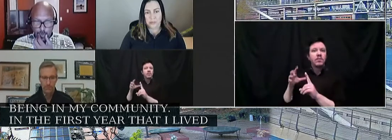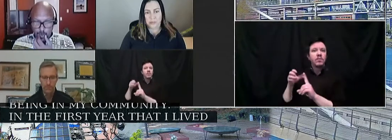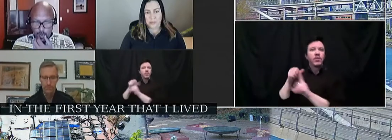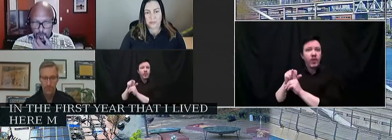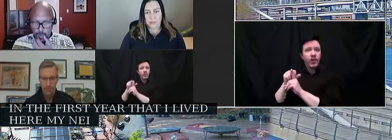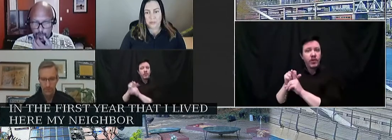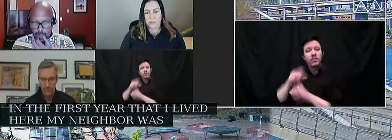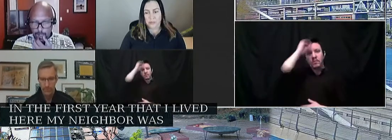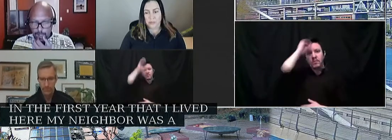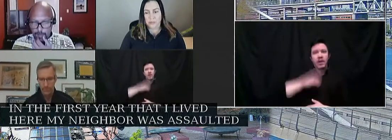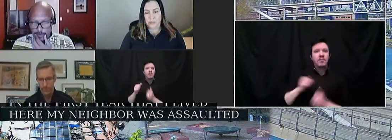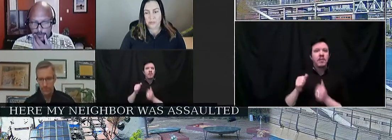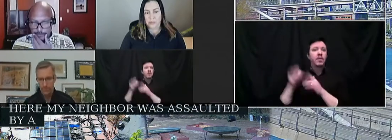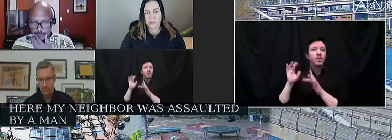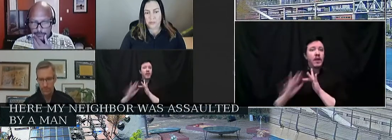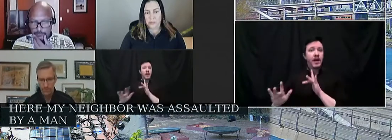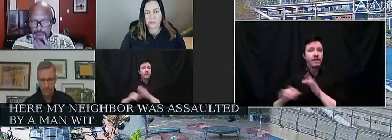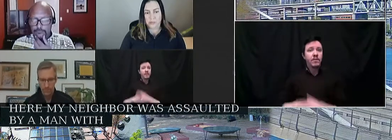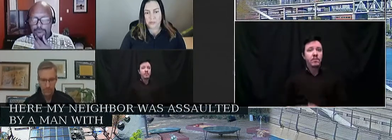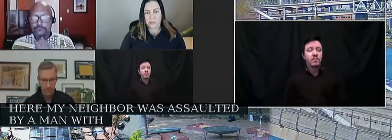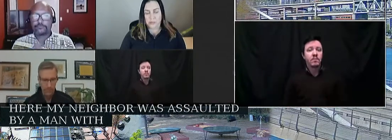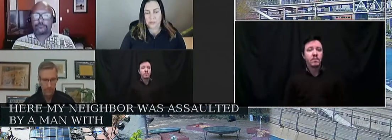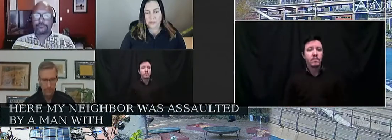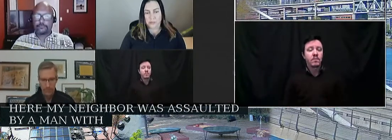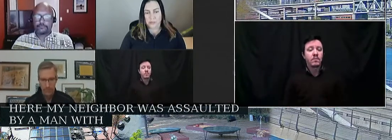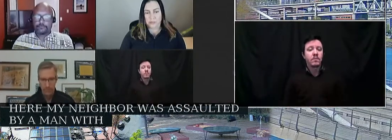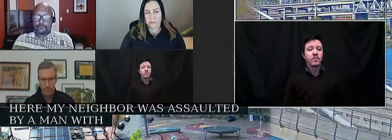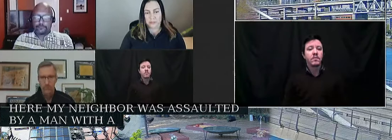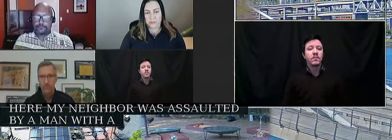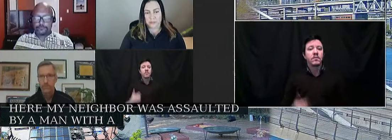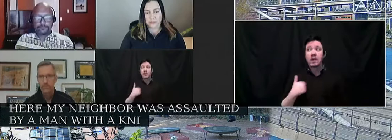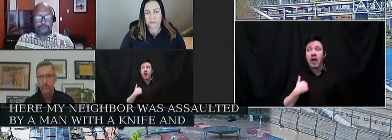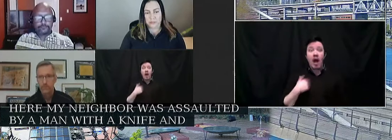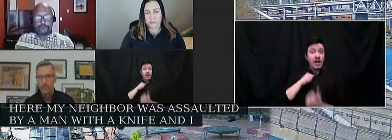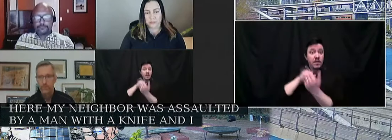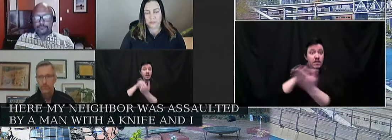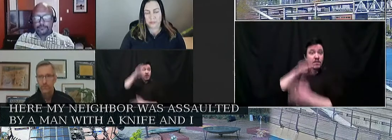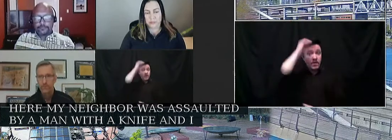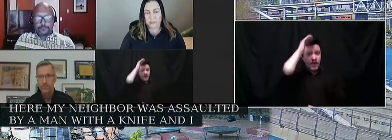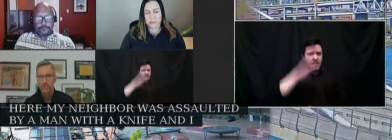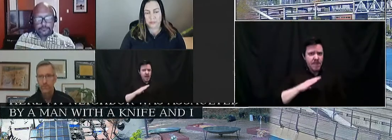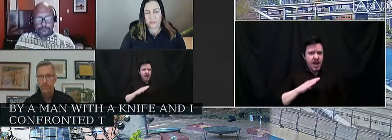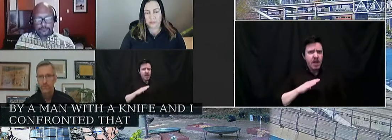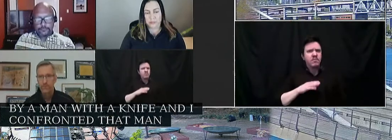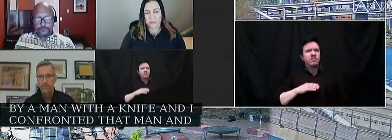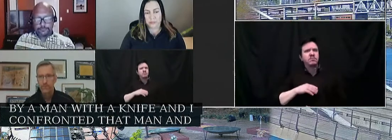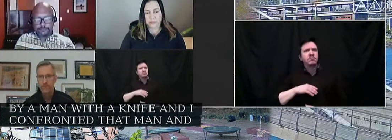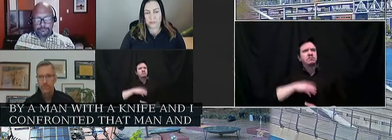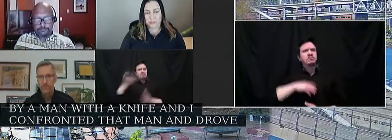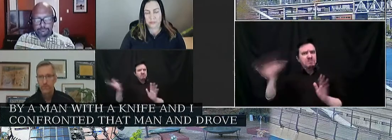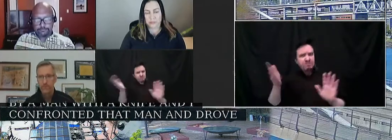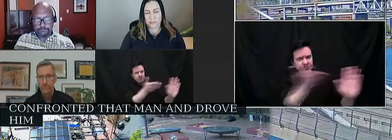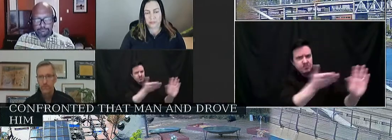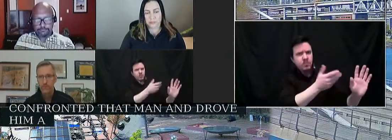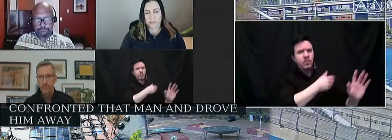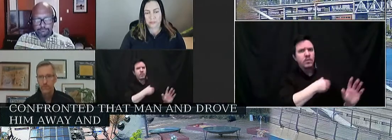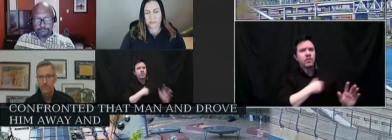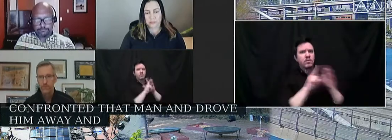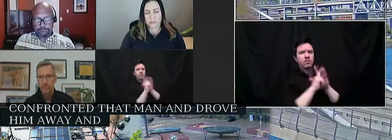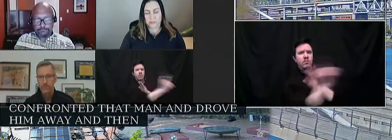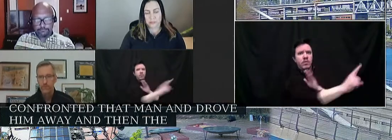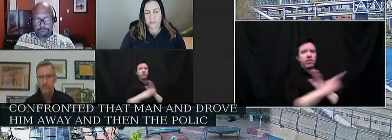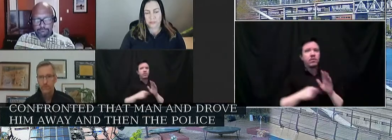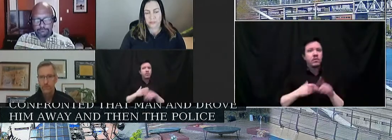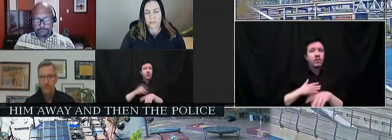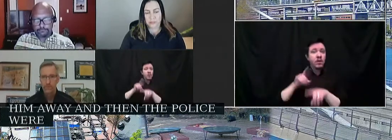man with a knife and I confronted that man and drove him away. And then the police were called